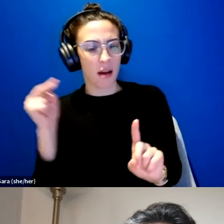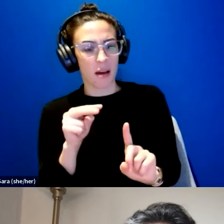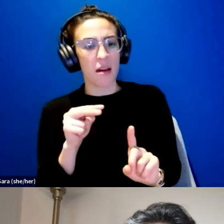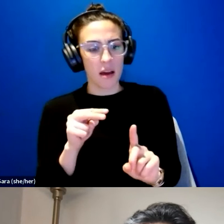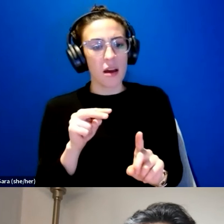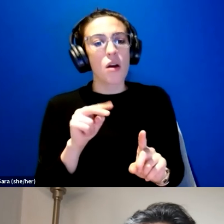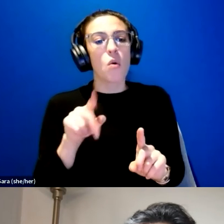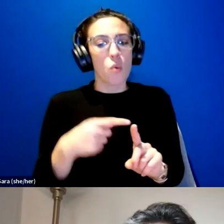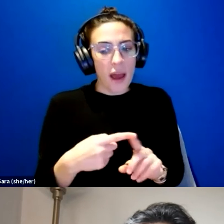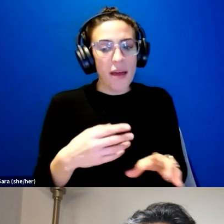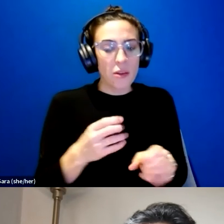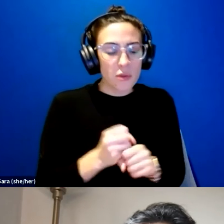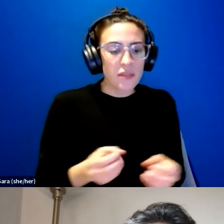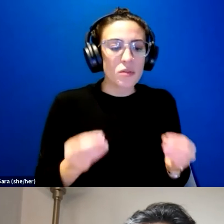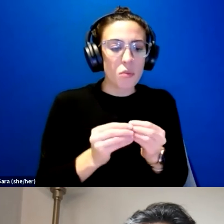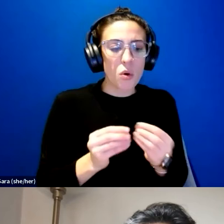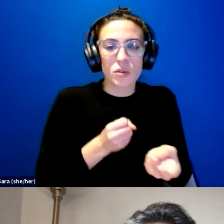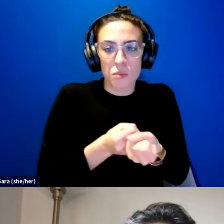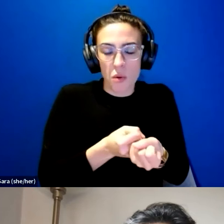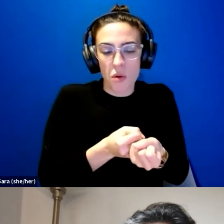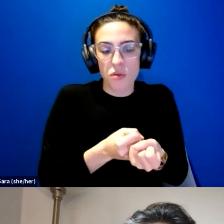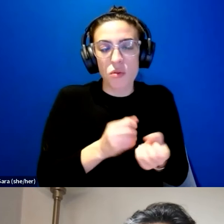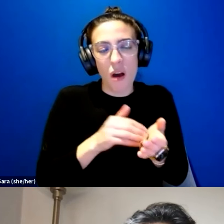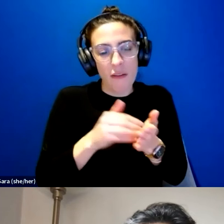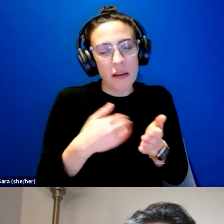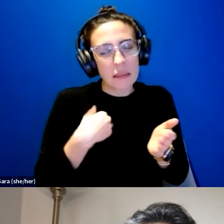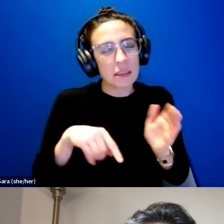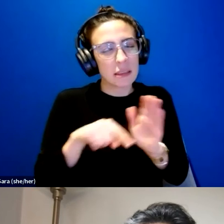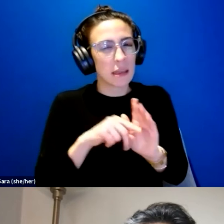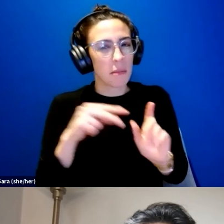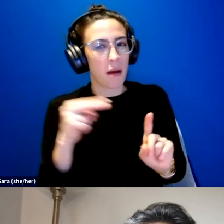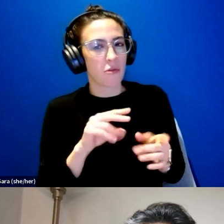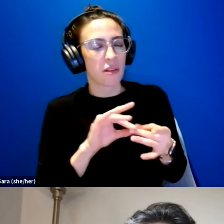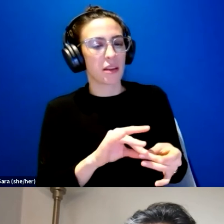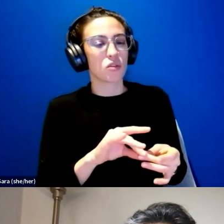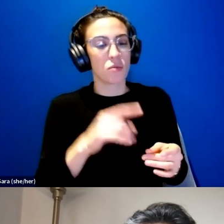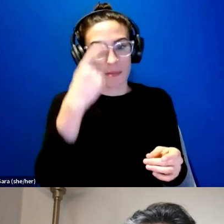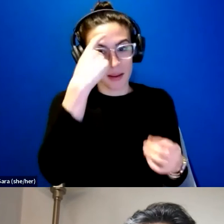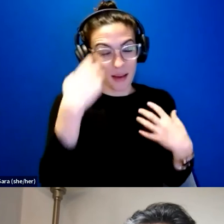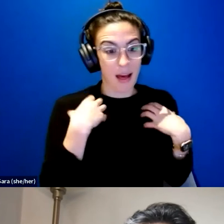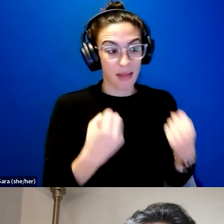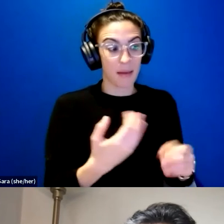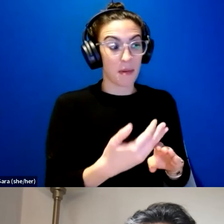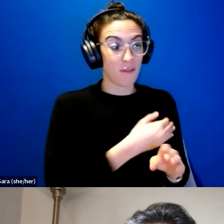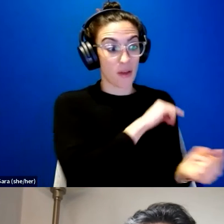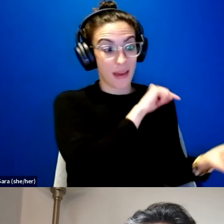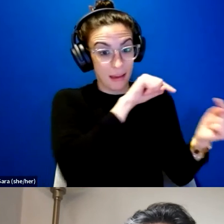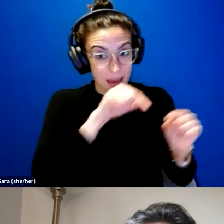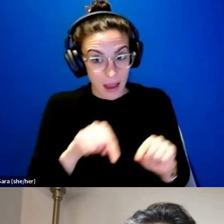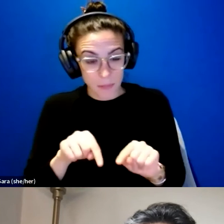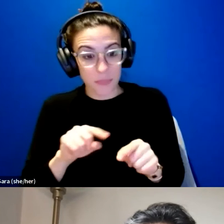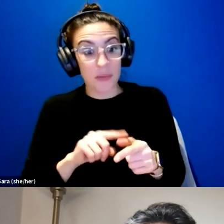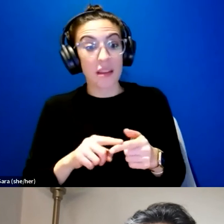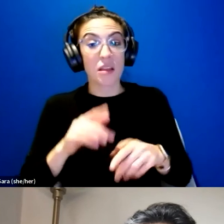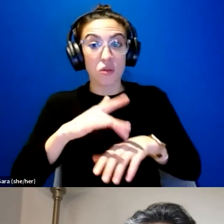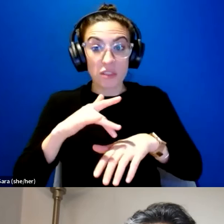support. So there was often a stigma related to mental health before coming, but that a lot of the resources here